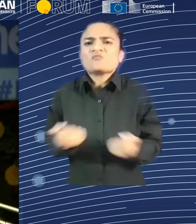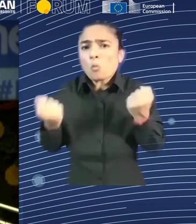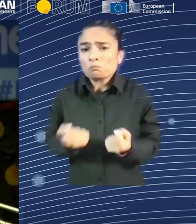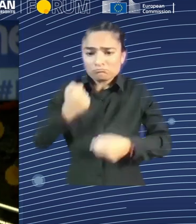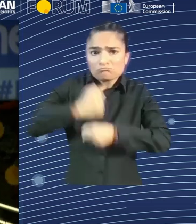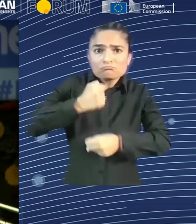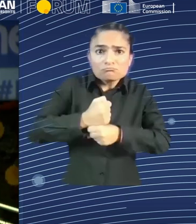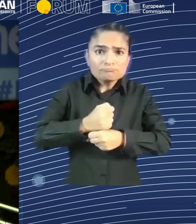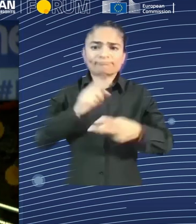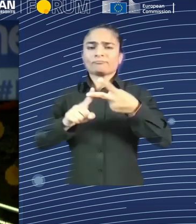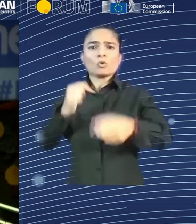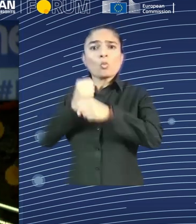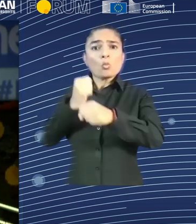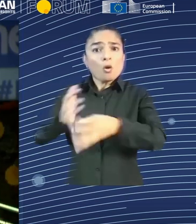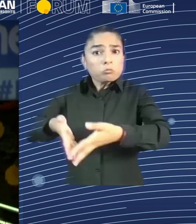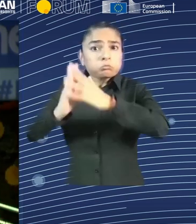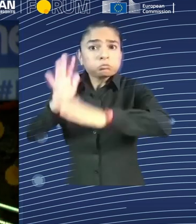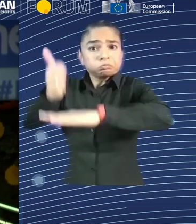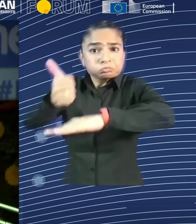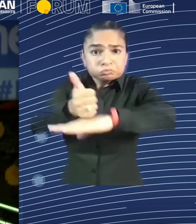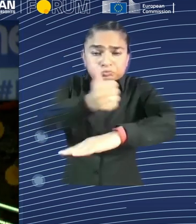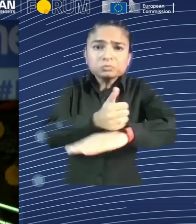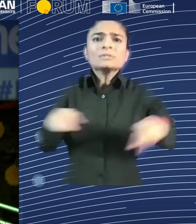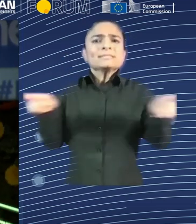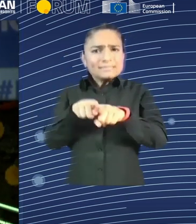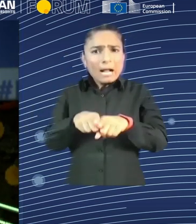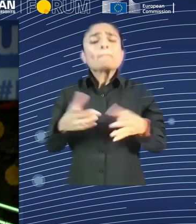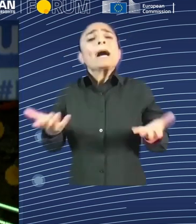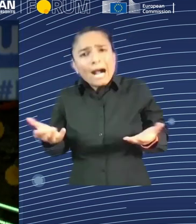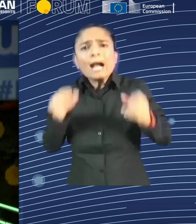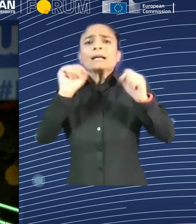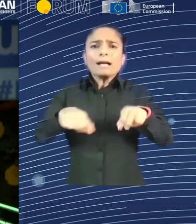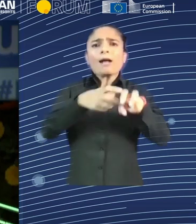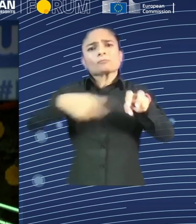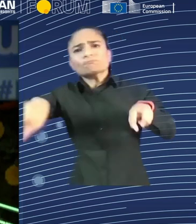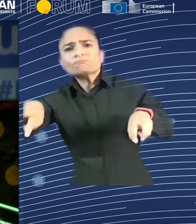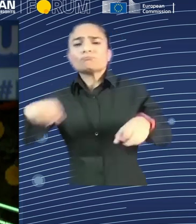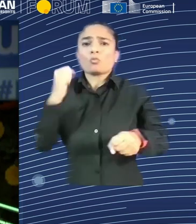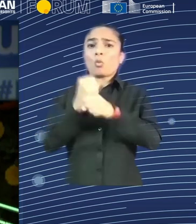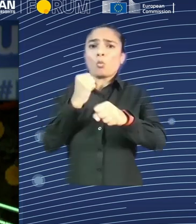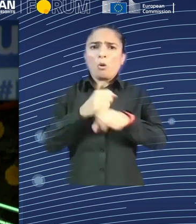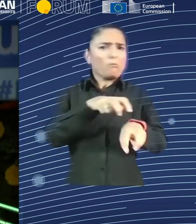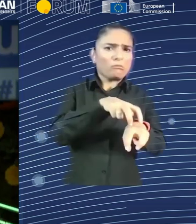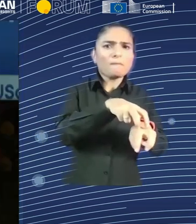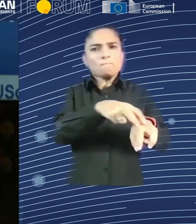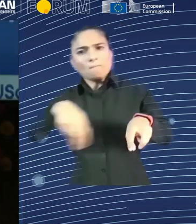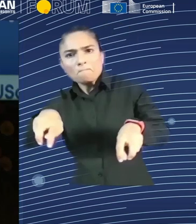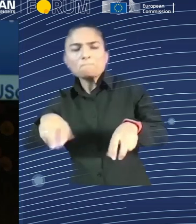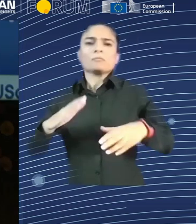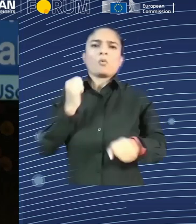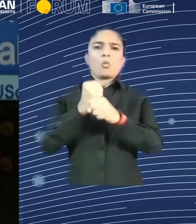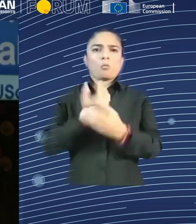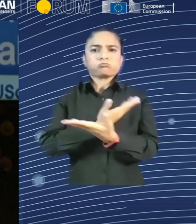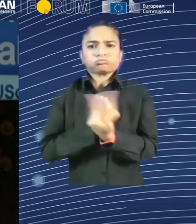cybersecurity issues, a platformization of work, potential abusive or discriminatory practices in the lay market, 24